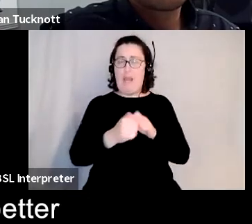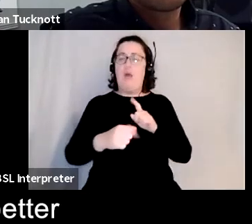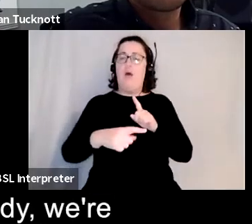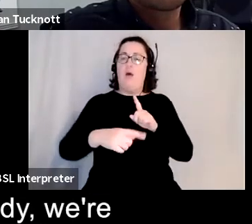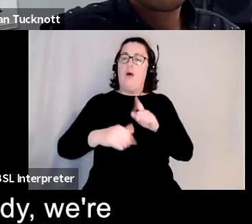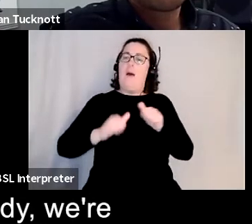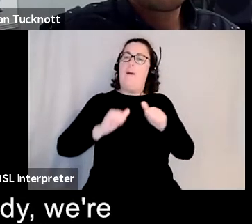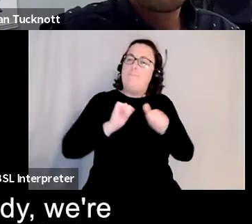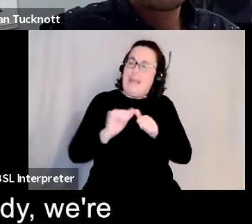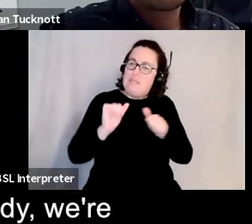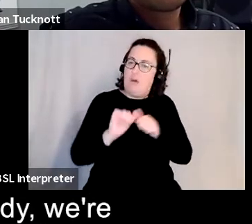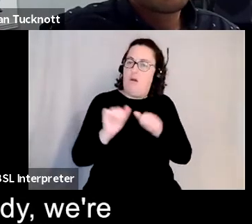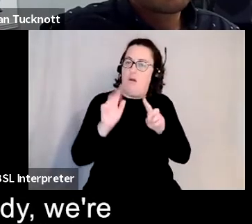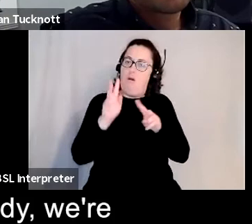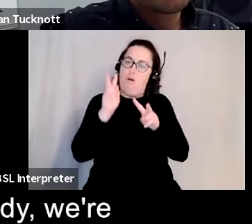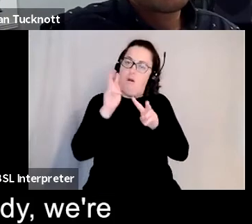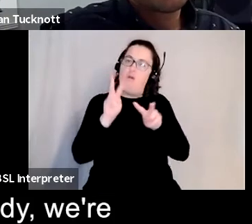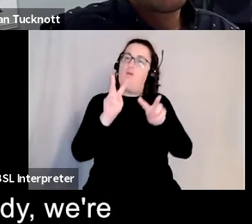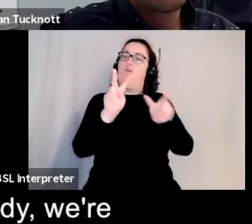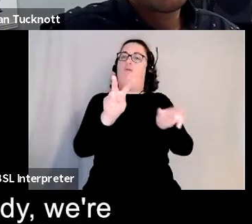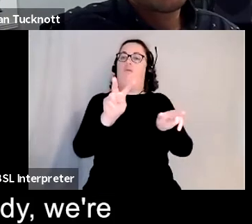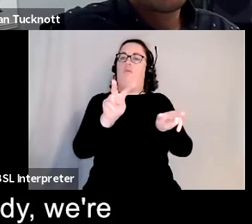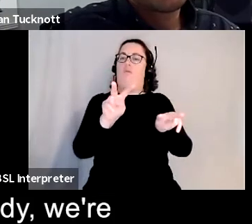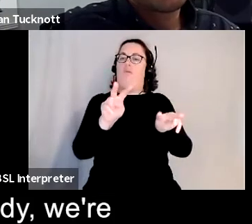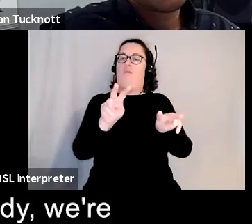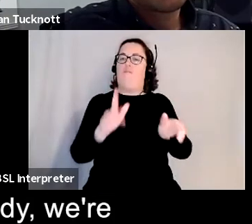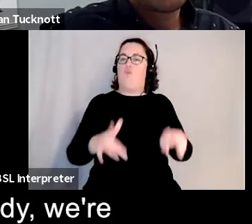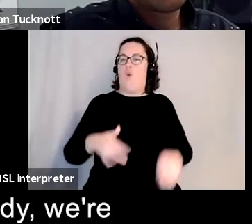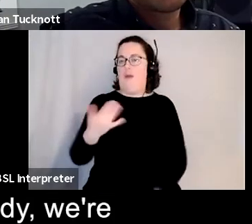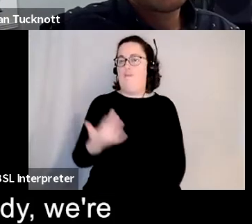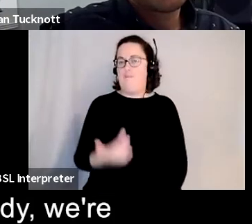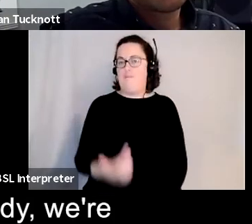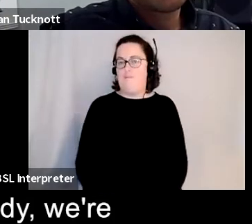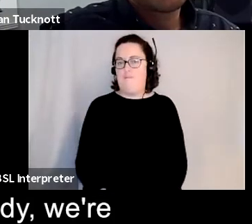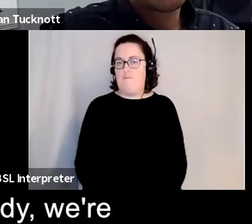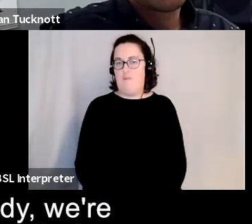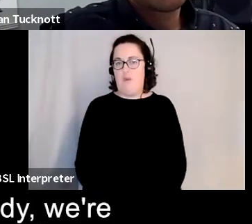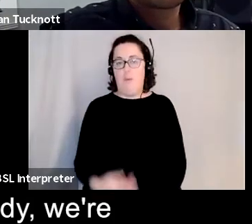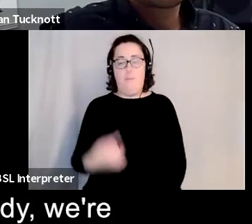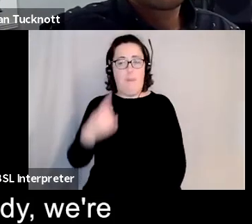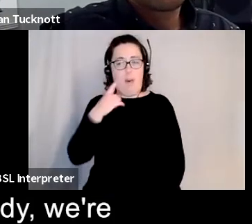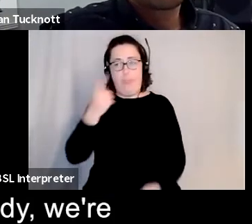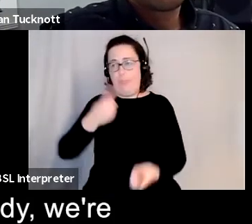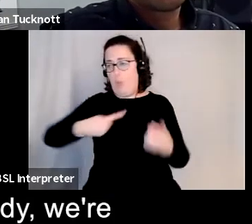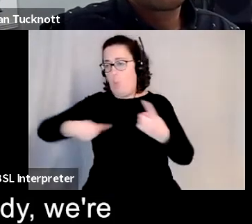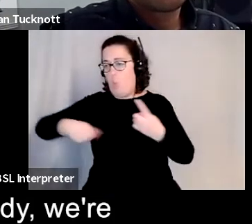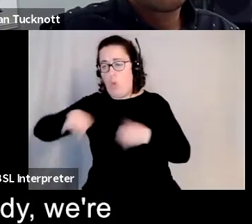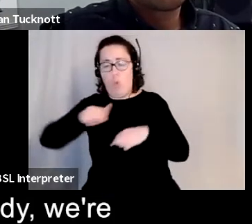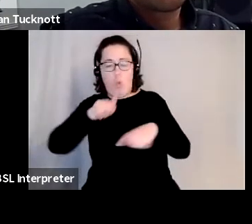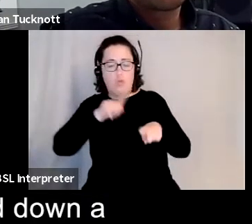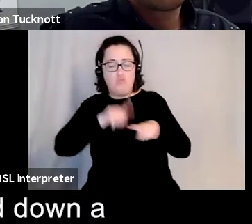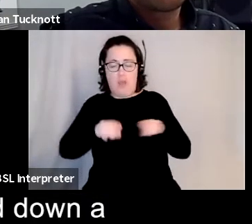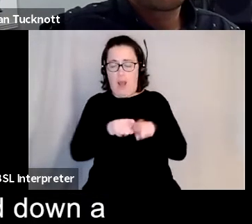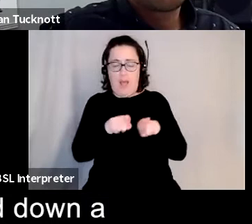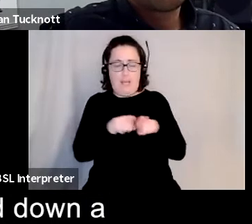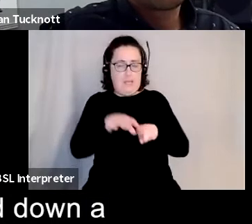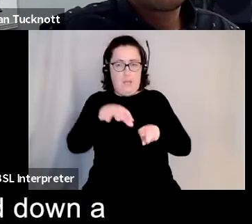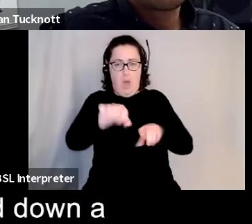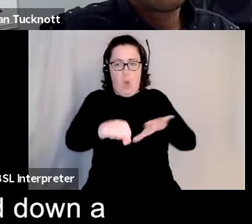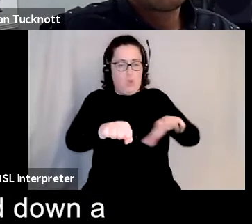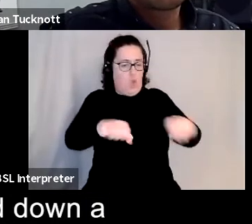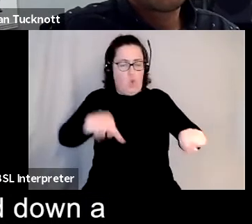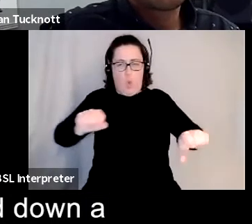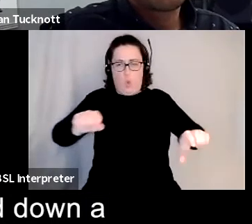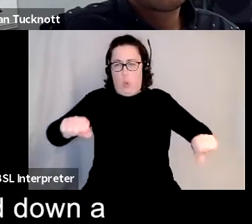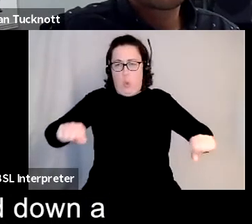but at the moment i think like everybody we're all grasping to hold on to it as we feel like we're being sort of